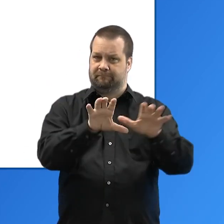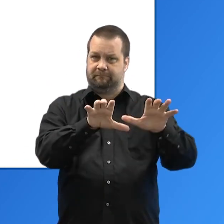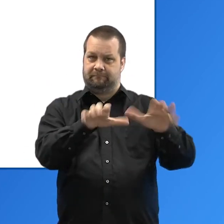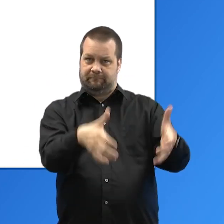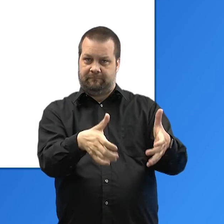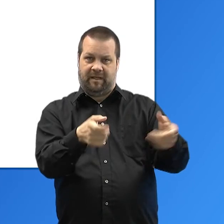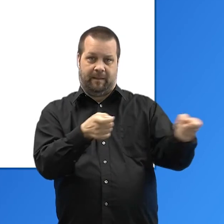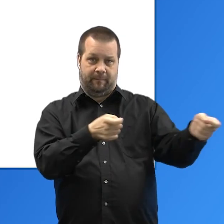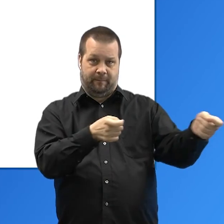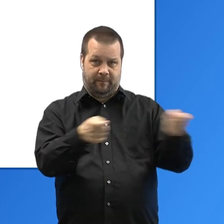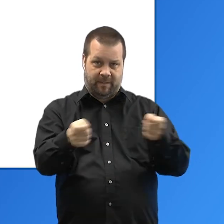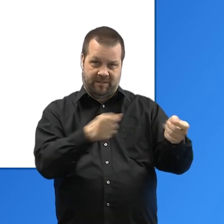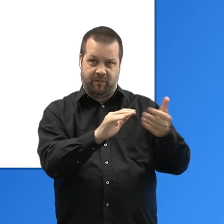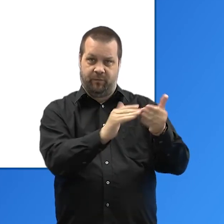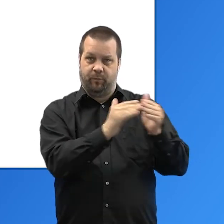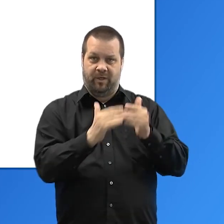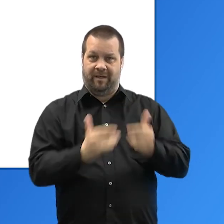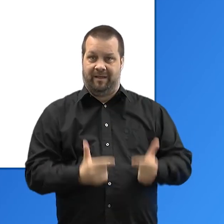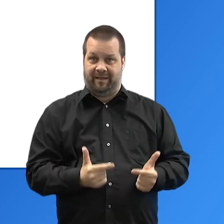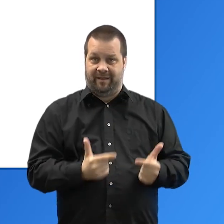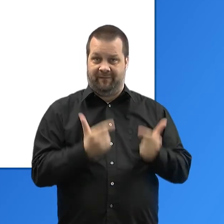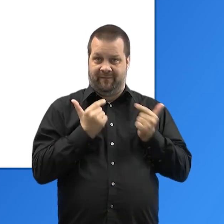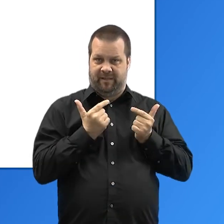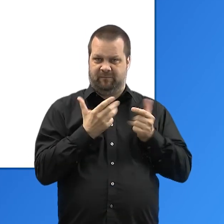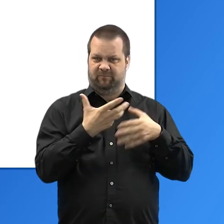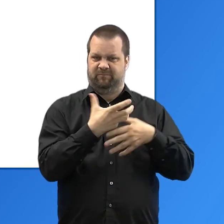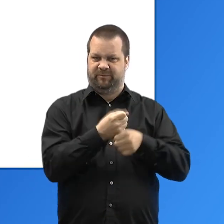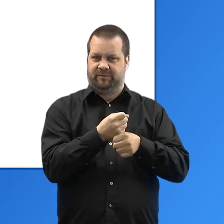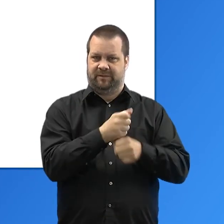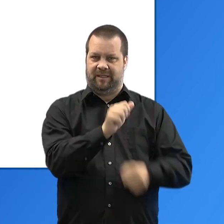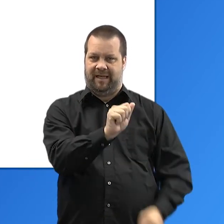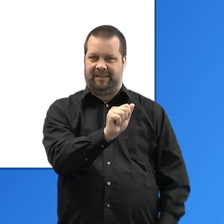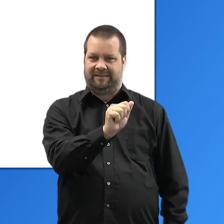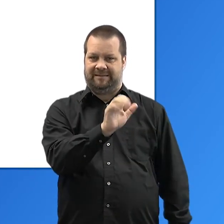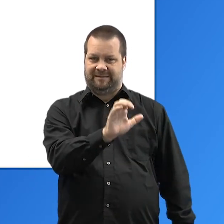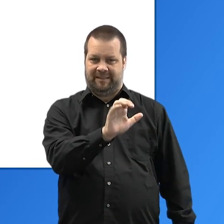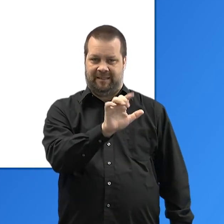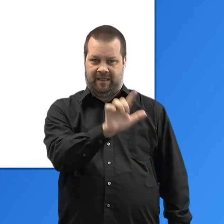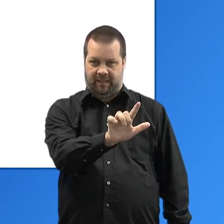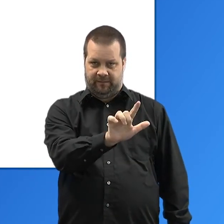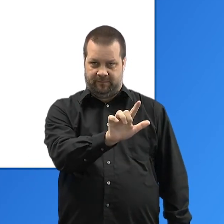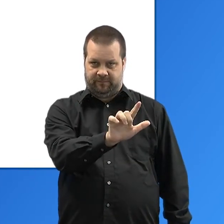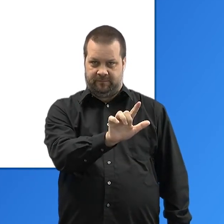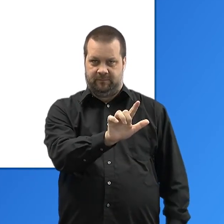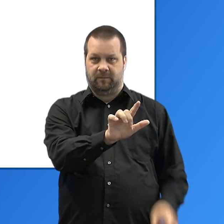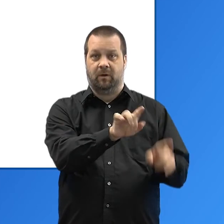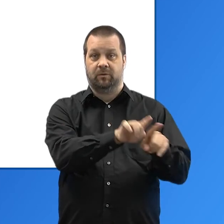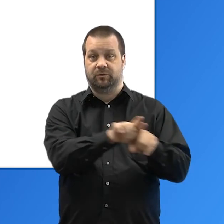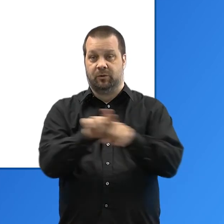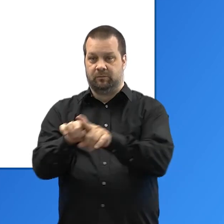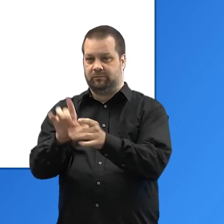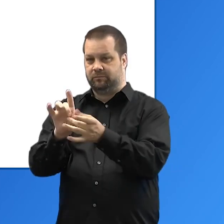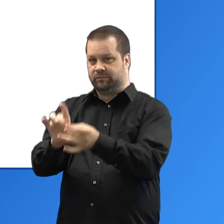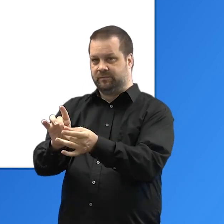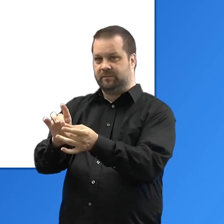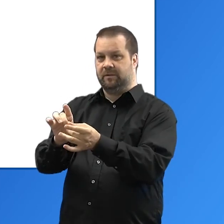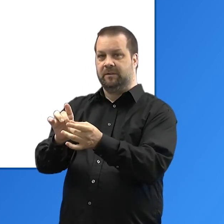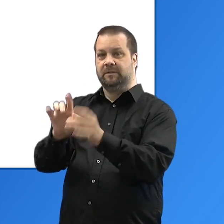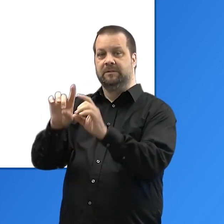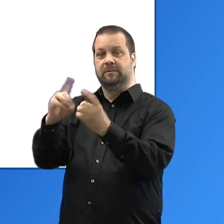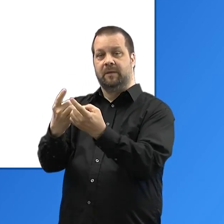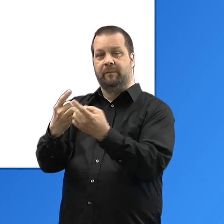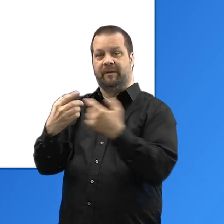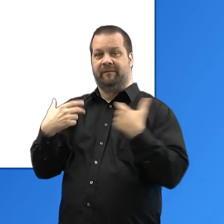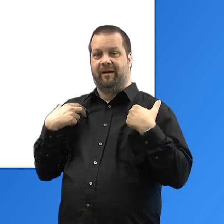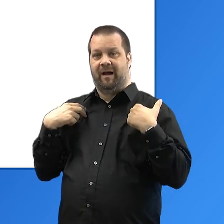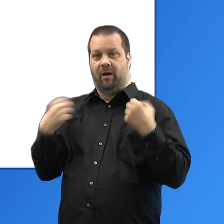The NIDILRR is a center within the Administration for Community Living, or the ACL, the Department of Health